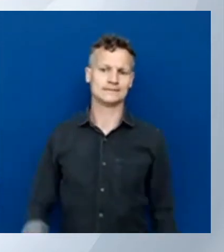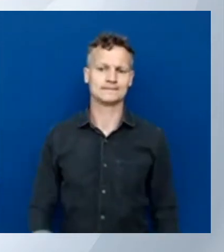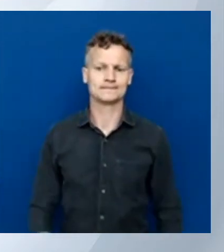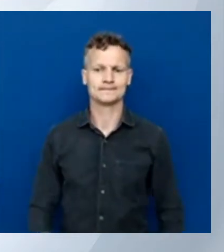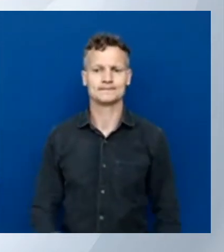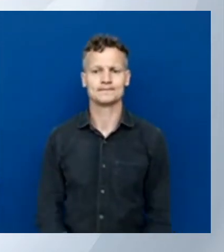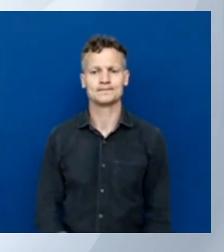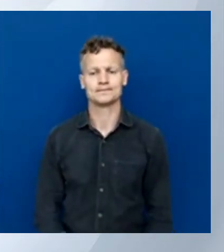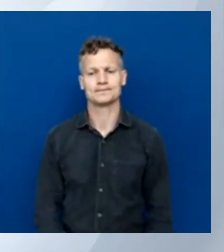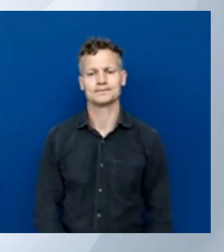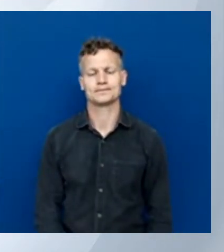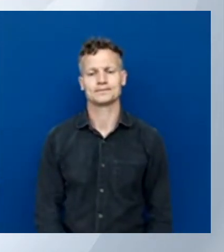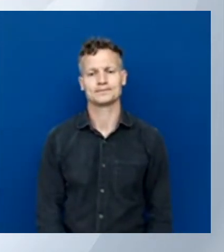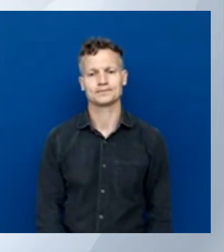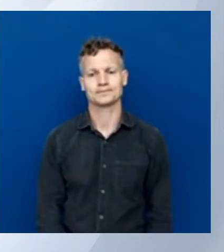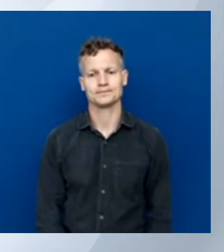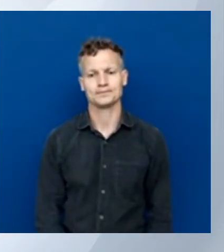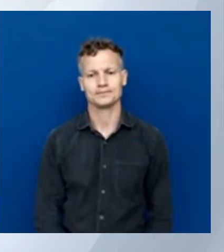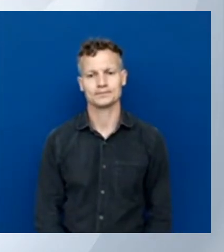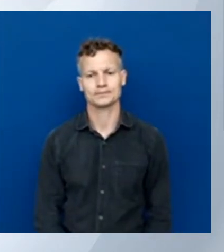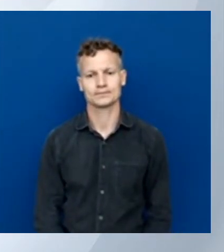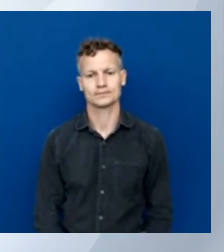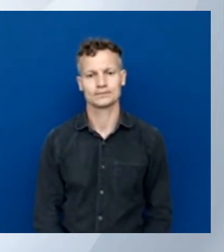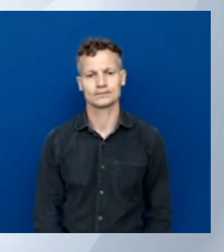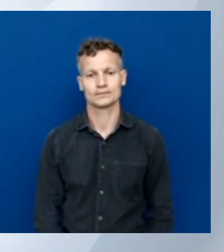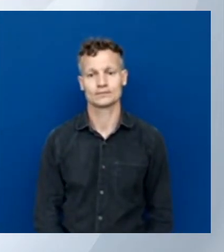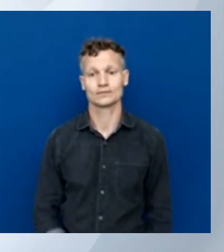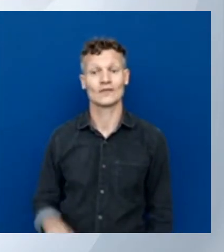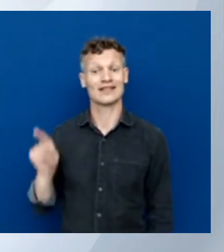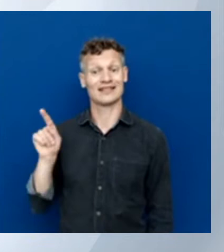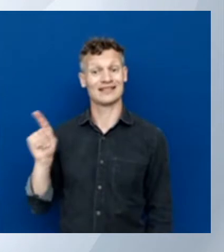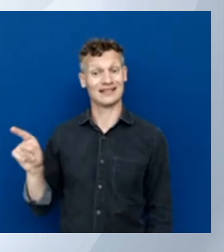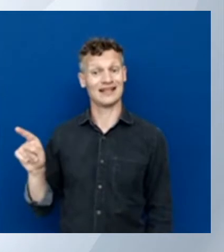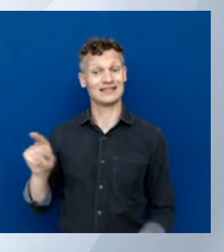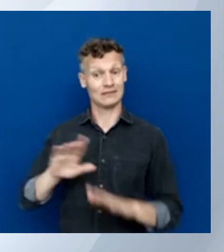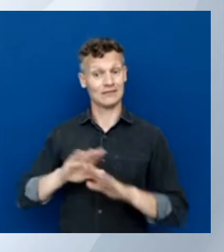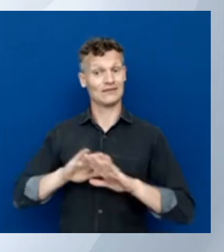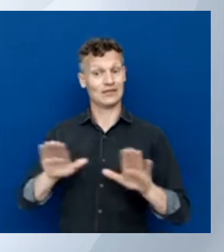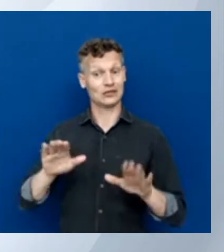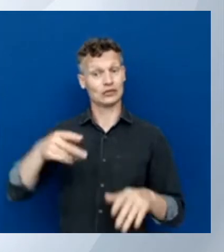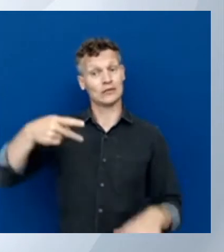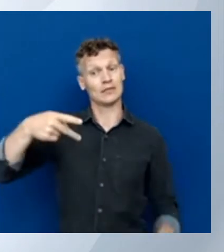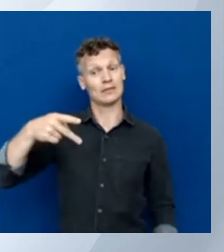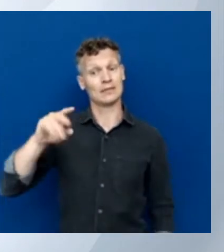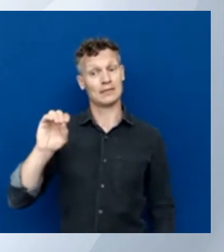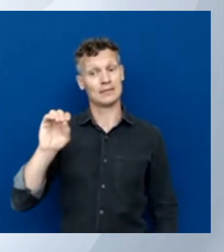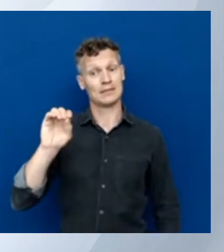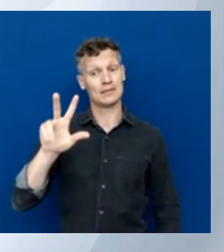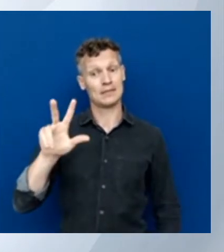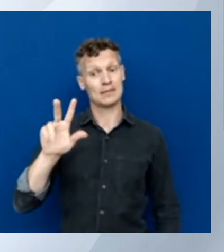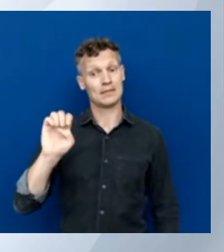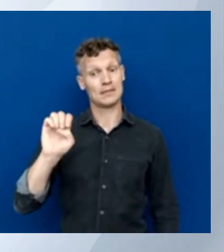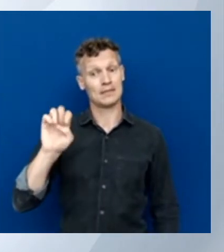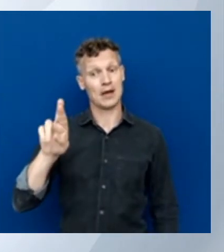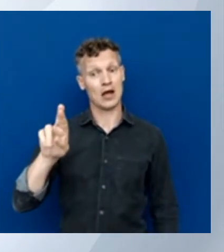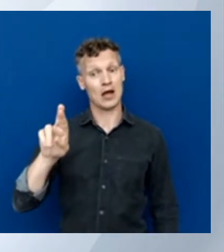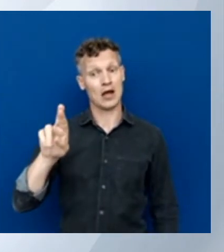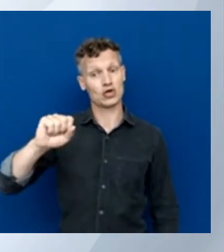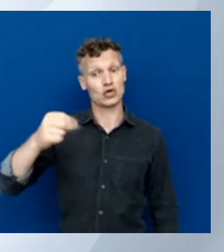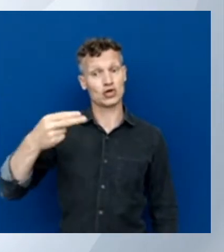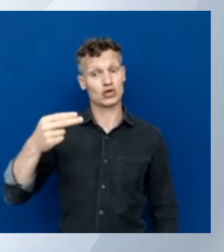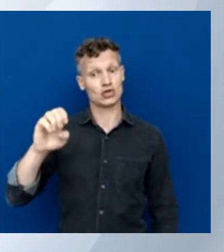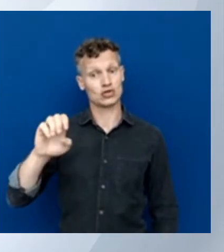So that was the PowerShell part and how you can get started with there. And after that, I want to go to a different